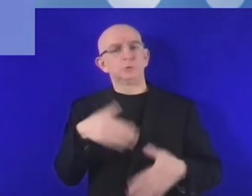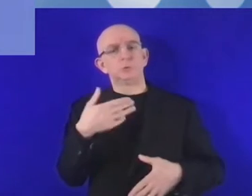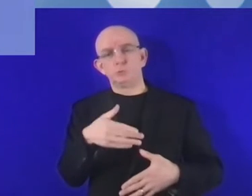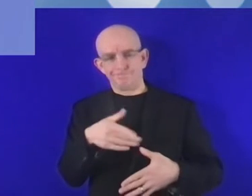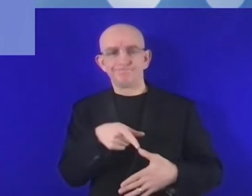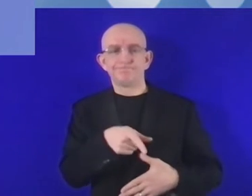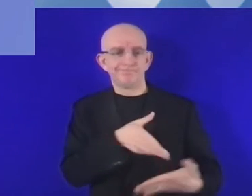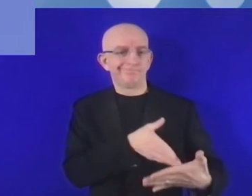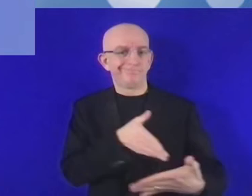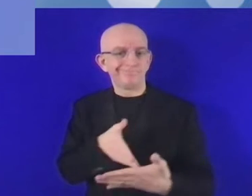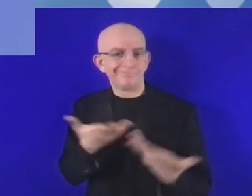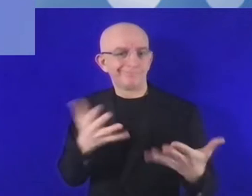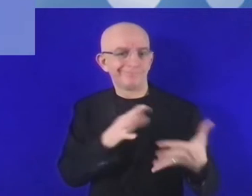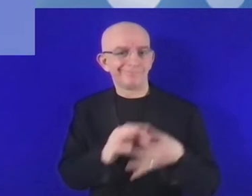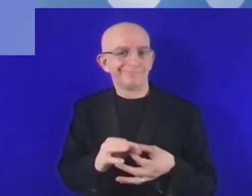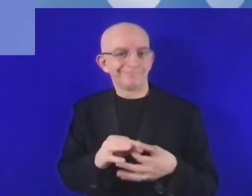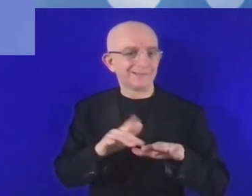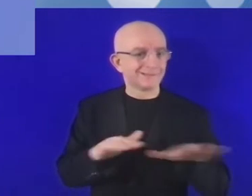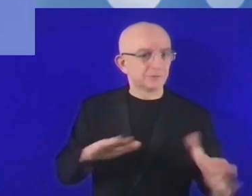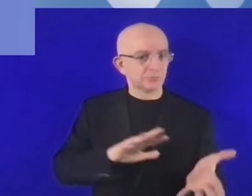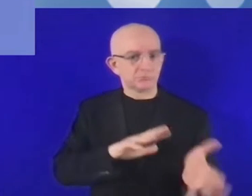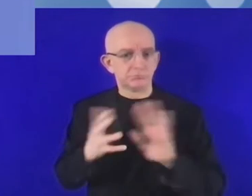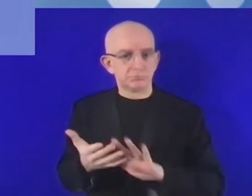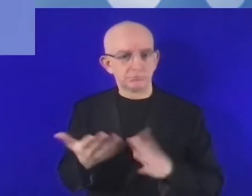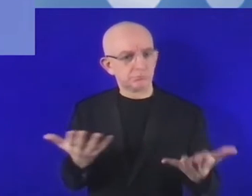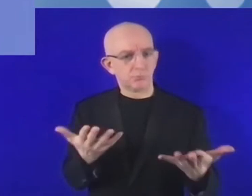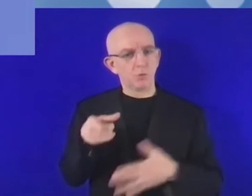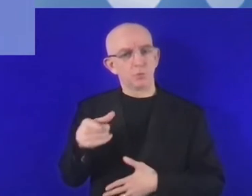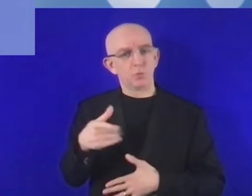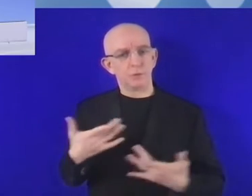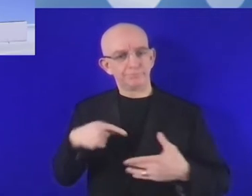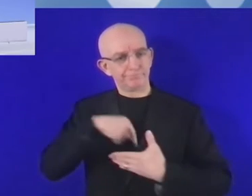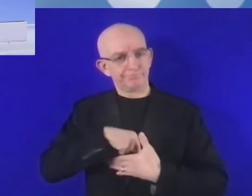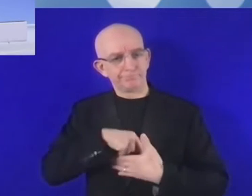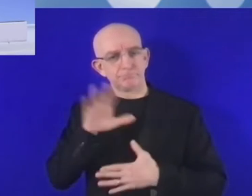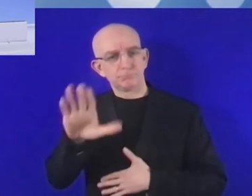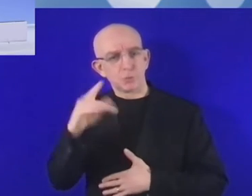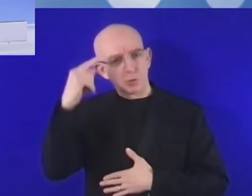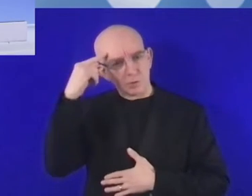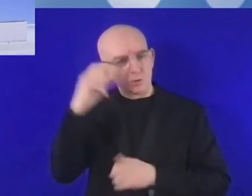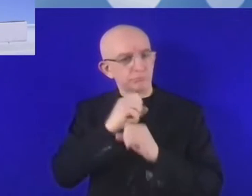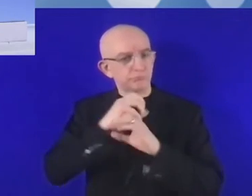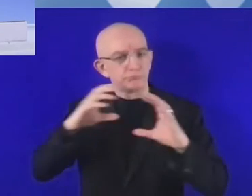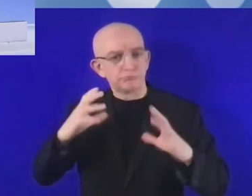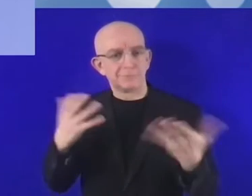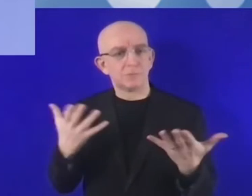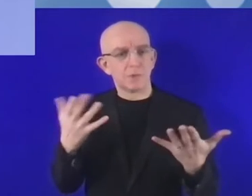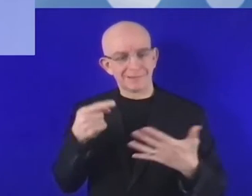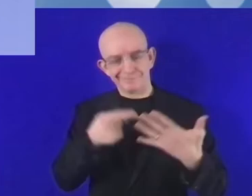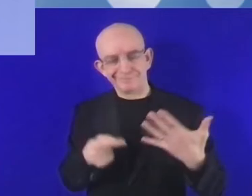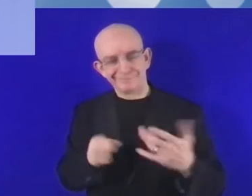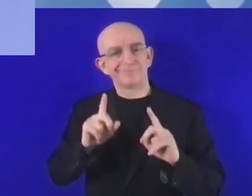what areas will require, if any, regulatory intervention? Okay. Thank you so much, Mr. Chair.